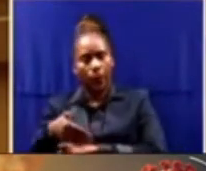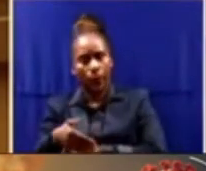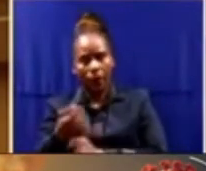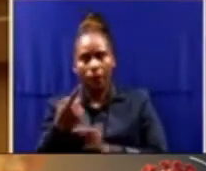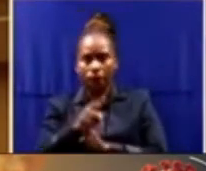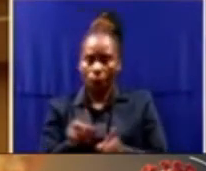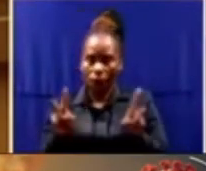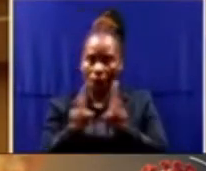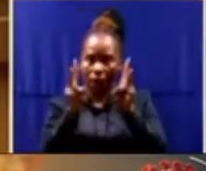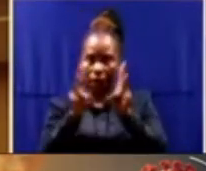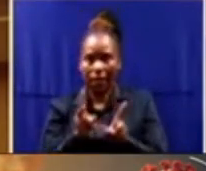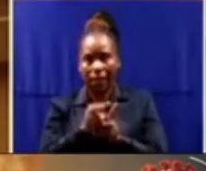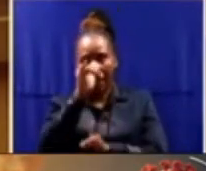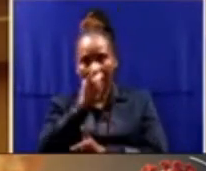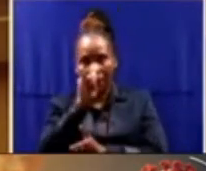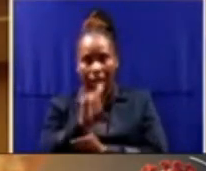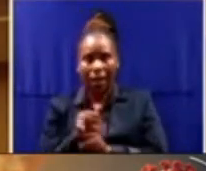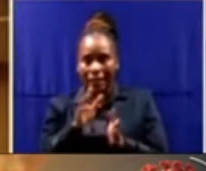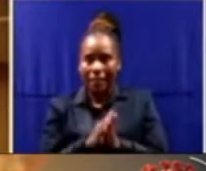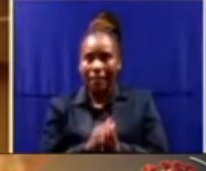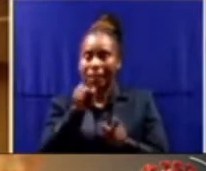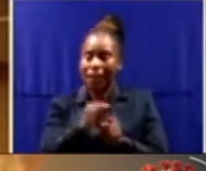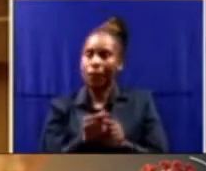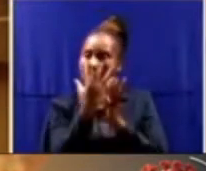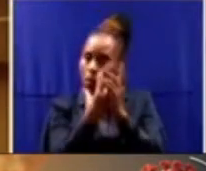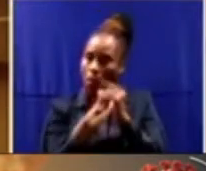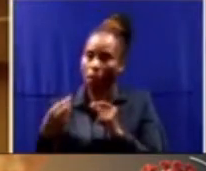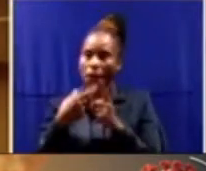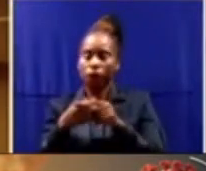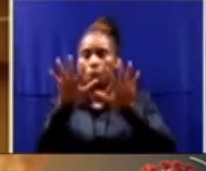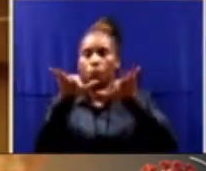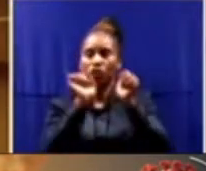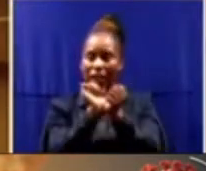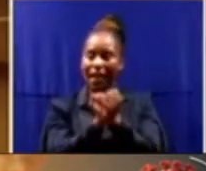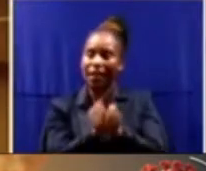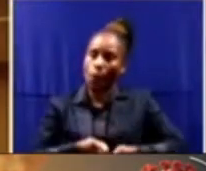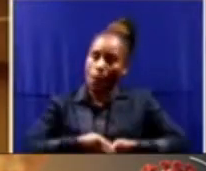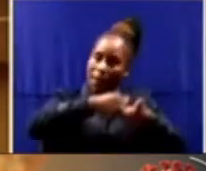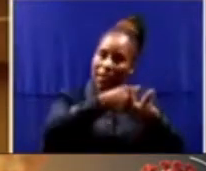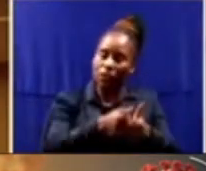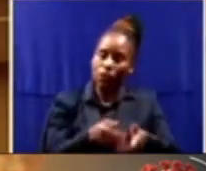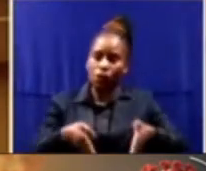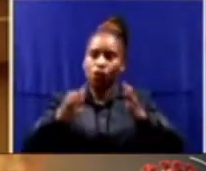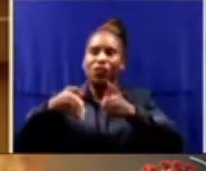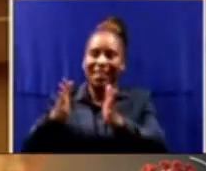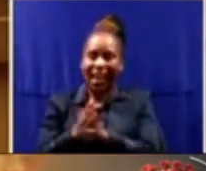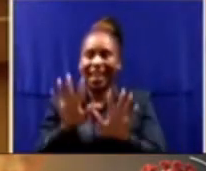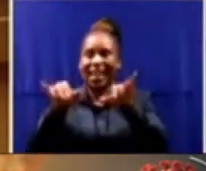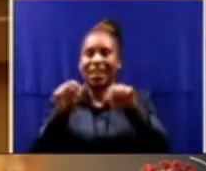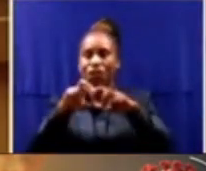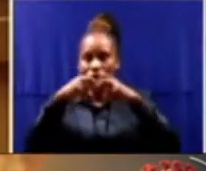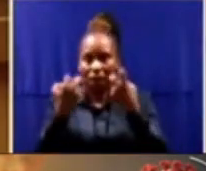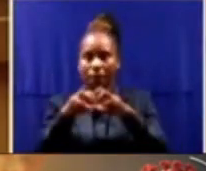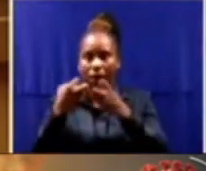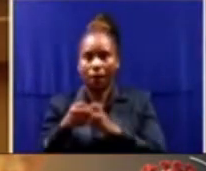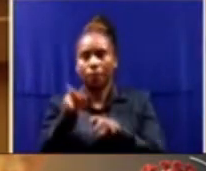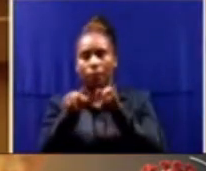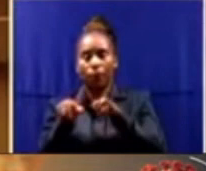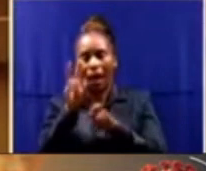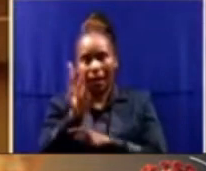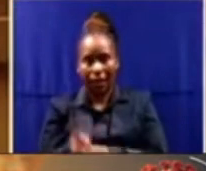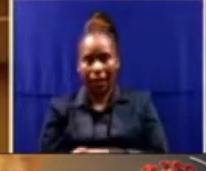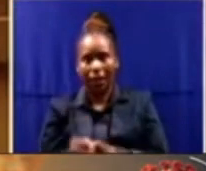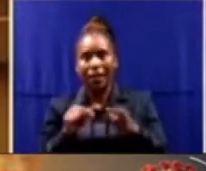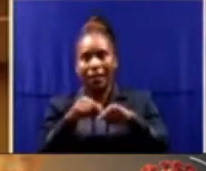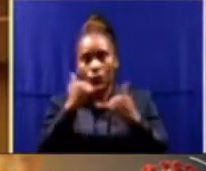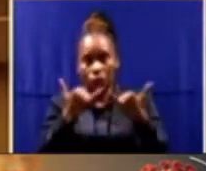not put back on our streets to rape and murder with impunity. This debate today is about five-year-old Chantal Moquena